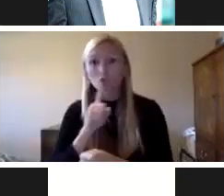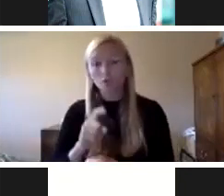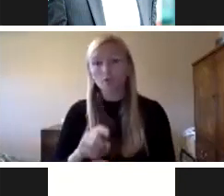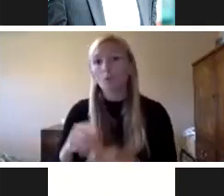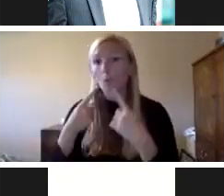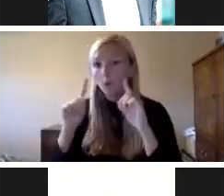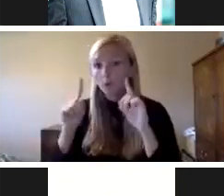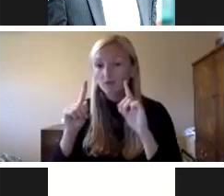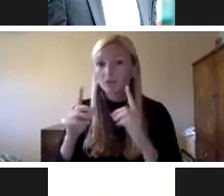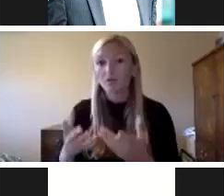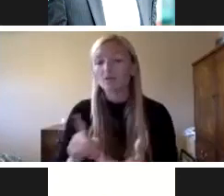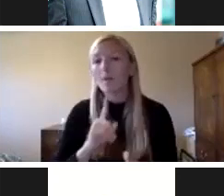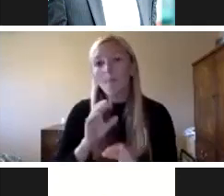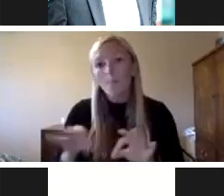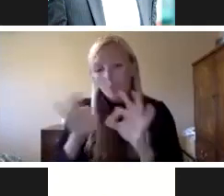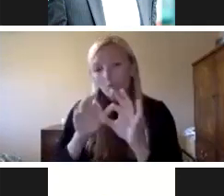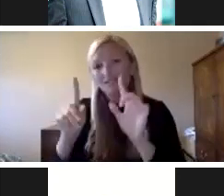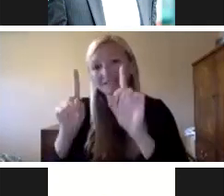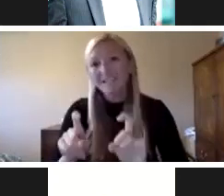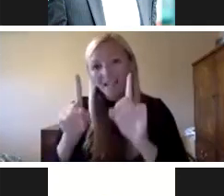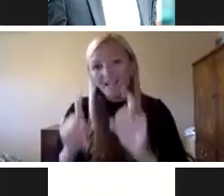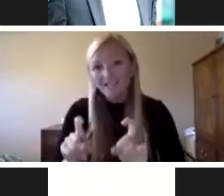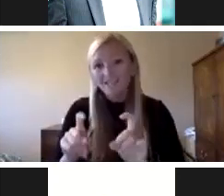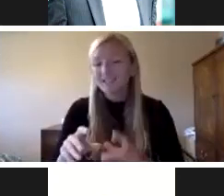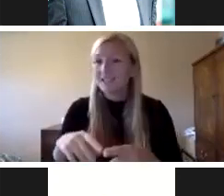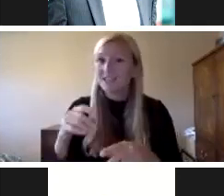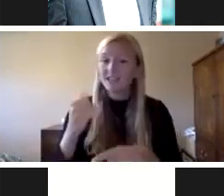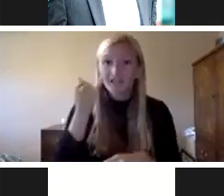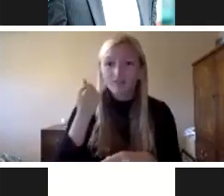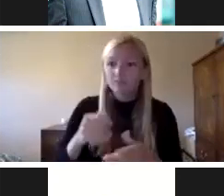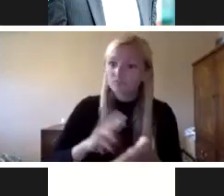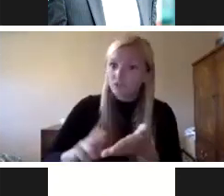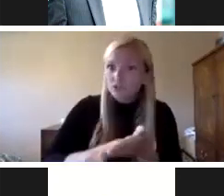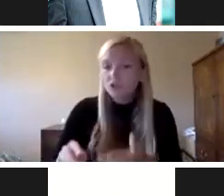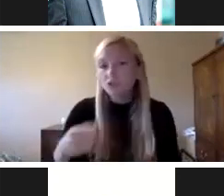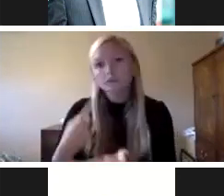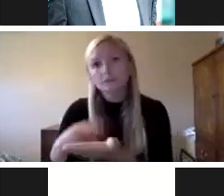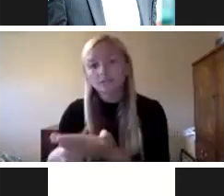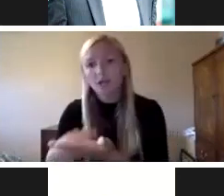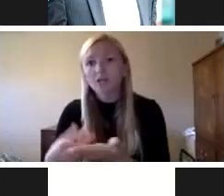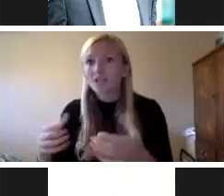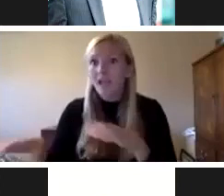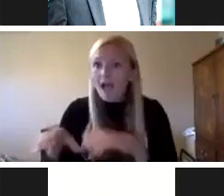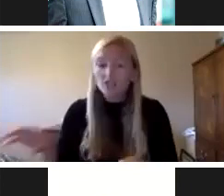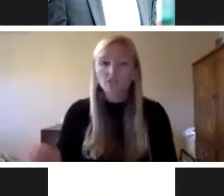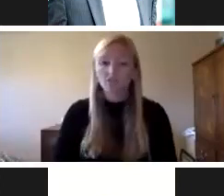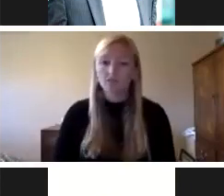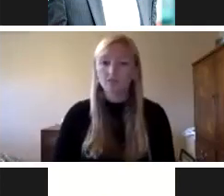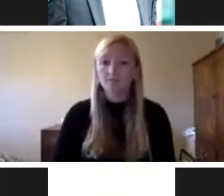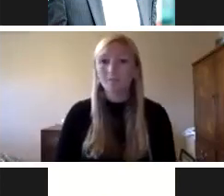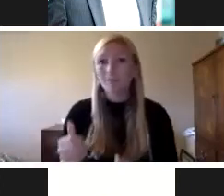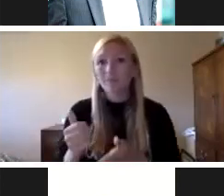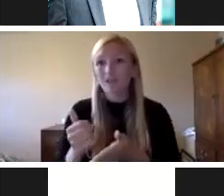really important that we test solutions, whether they're tabletop, whether they're through discussion and discovery or whether or not they're their actions, to help